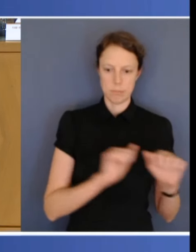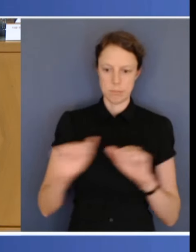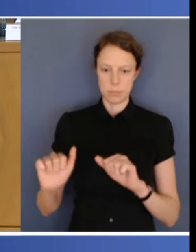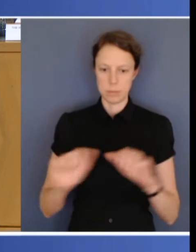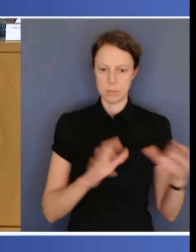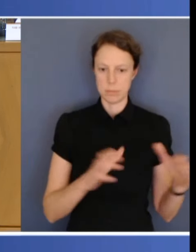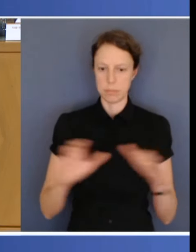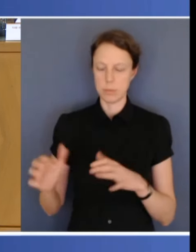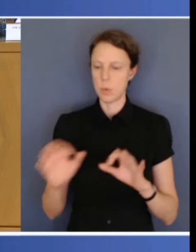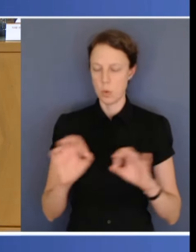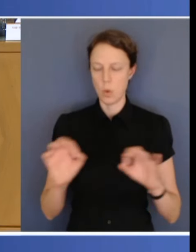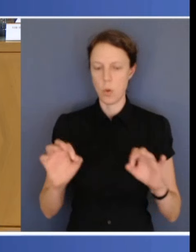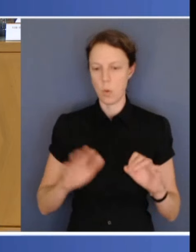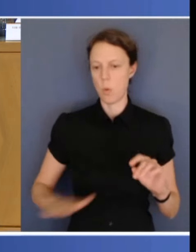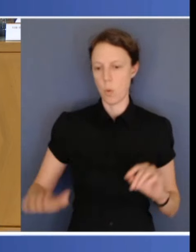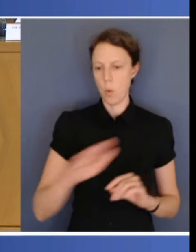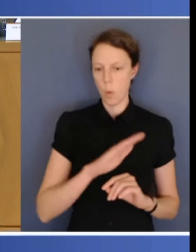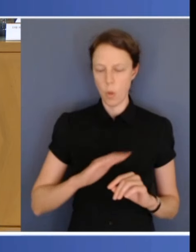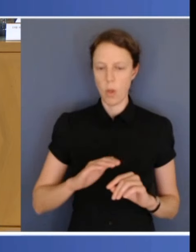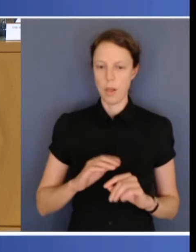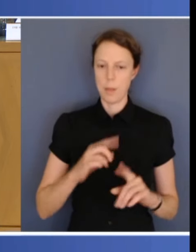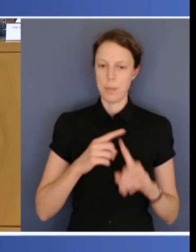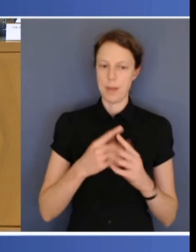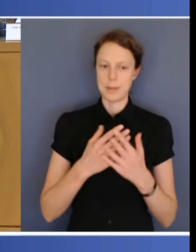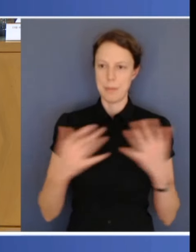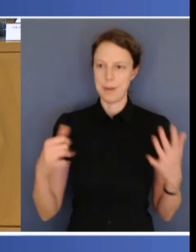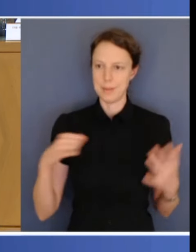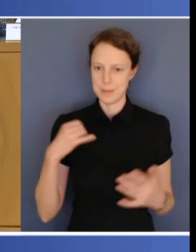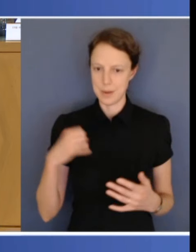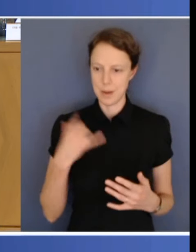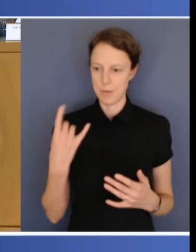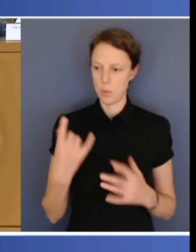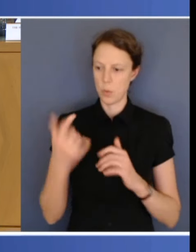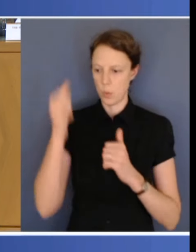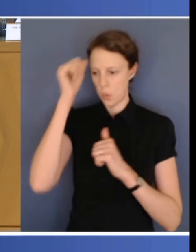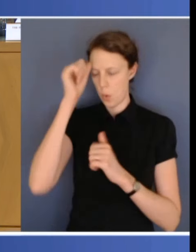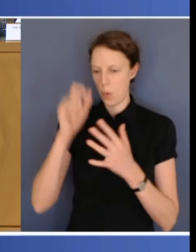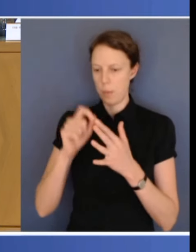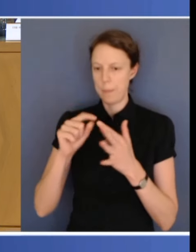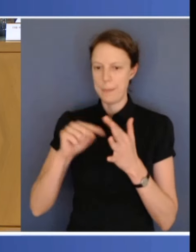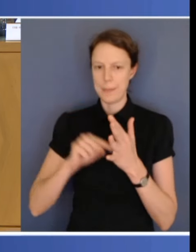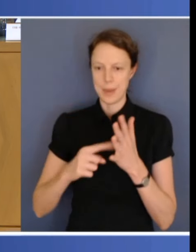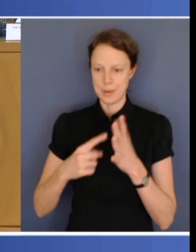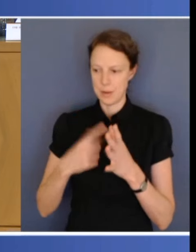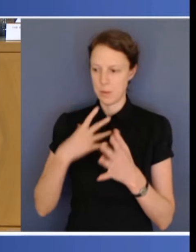many staff and people who knew Peter. So I do want to acknowledge that.